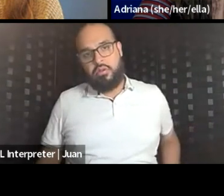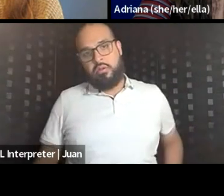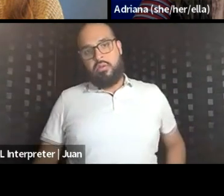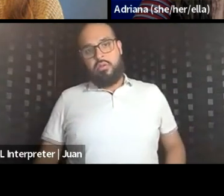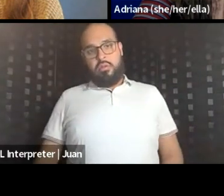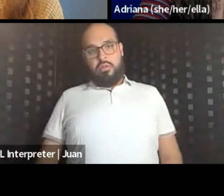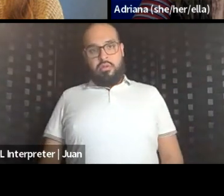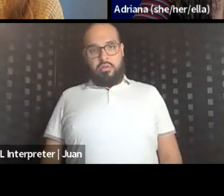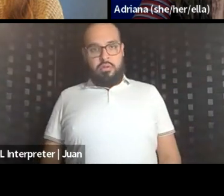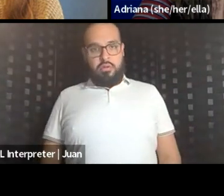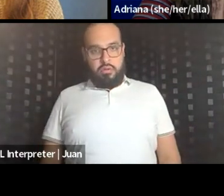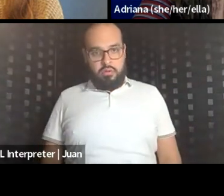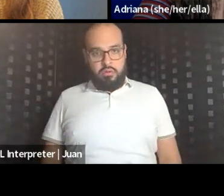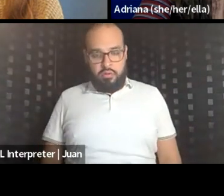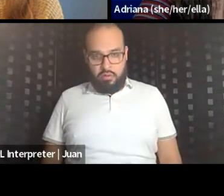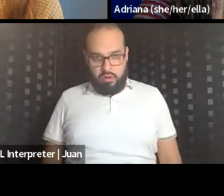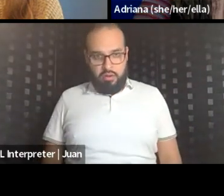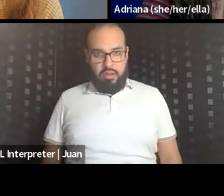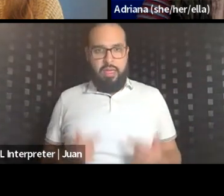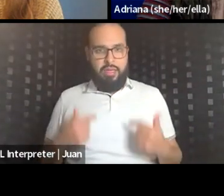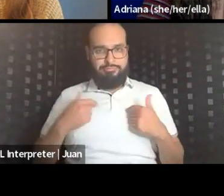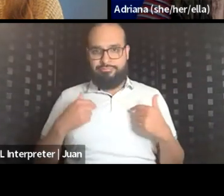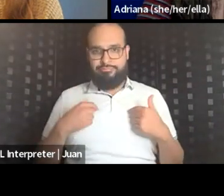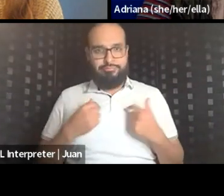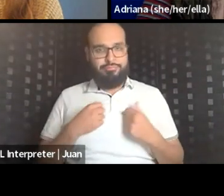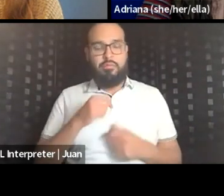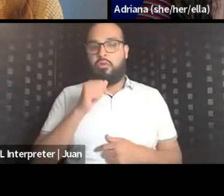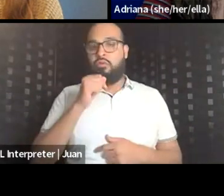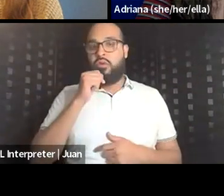not really the target of the workshop.